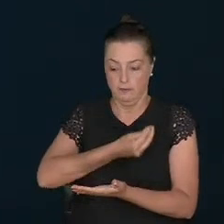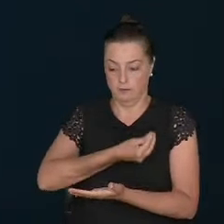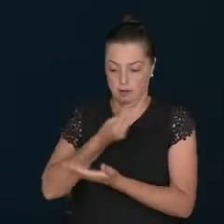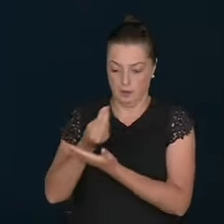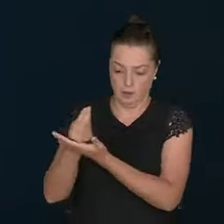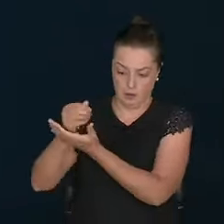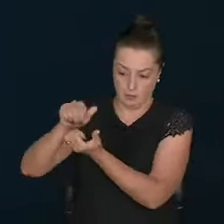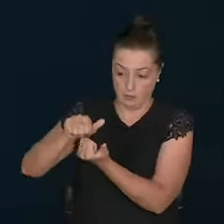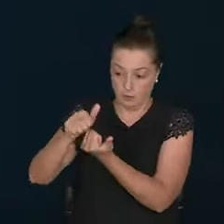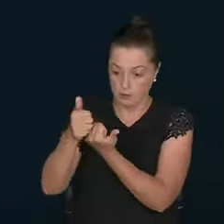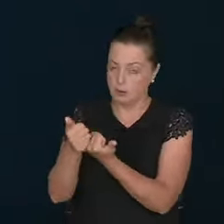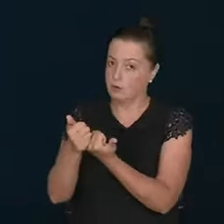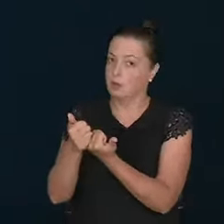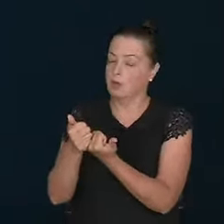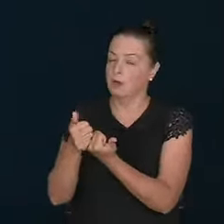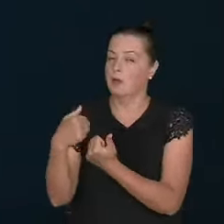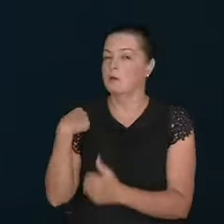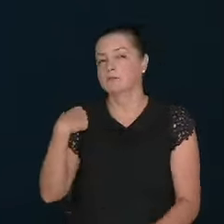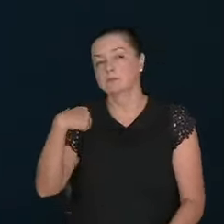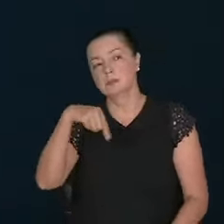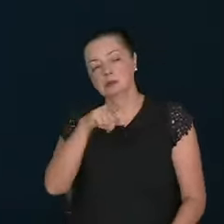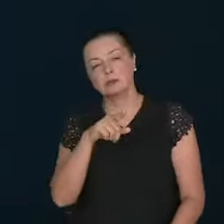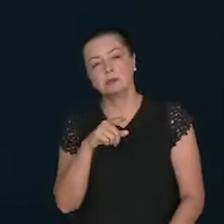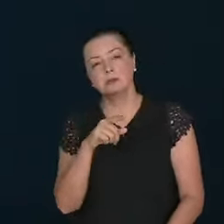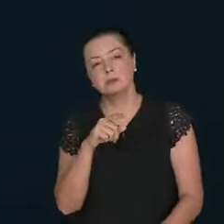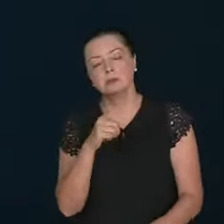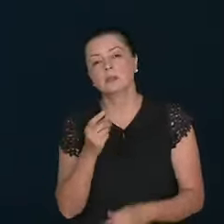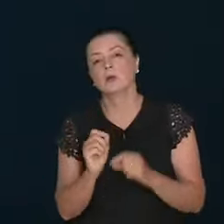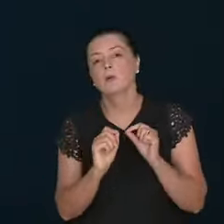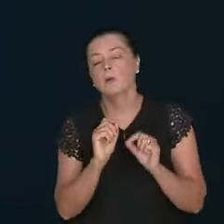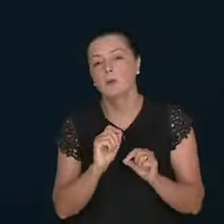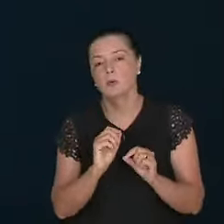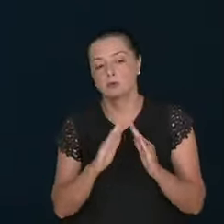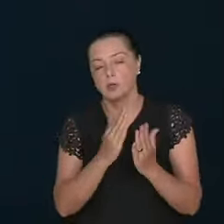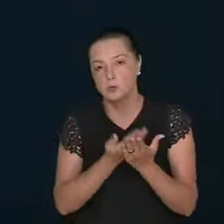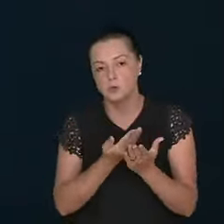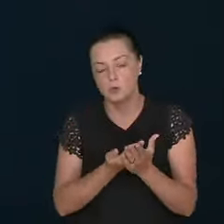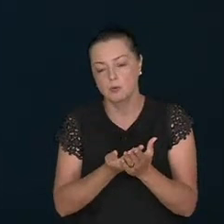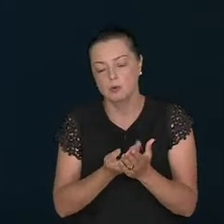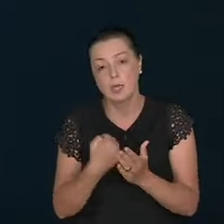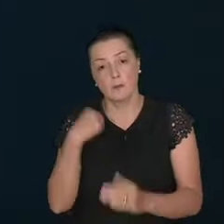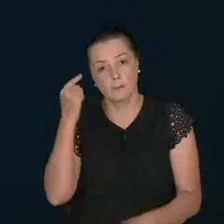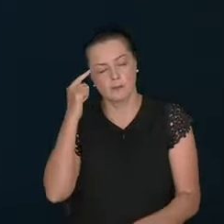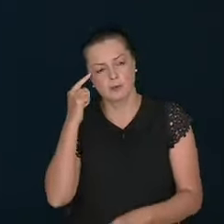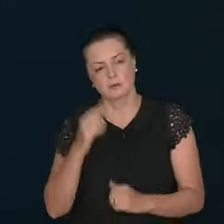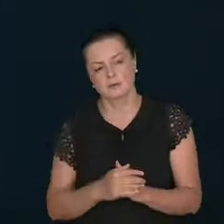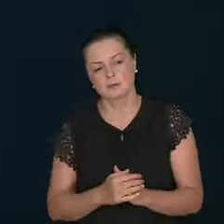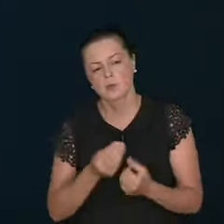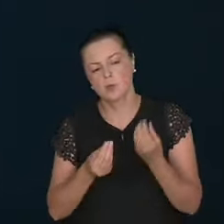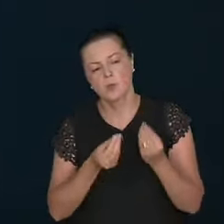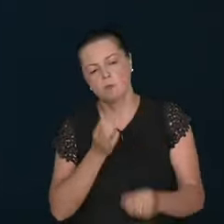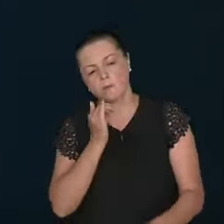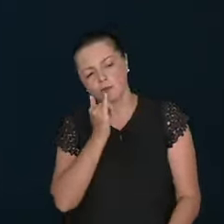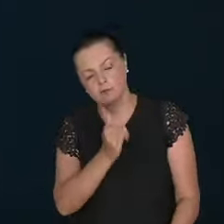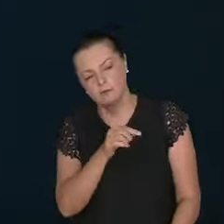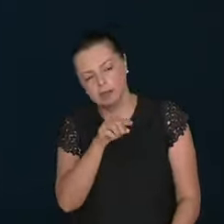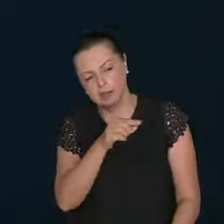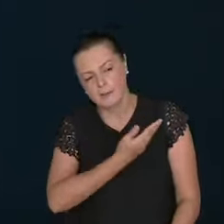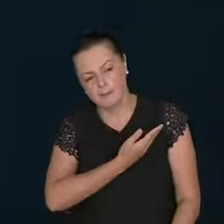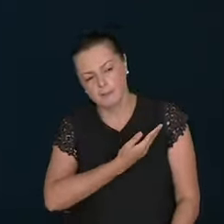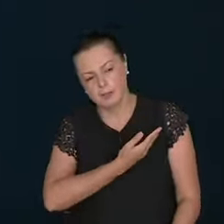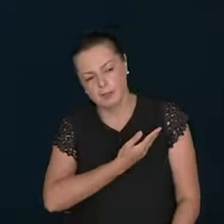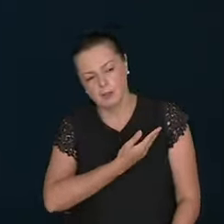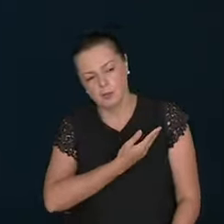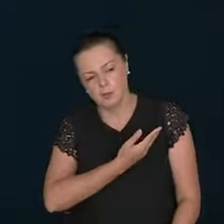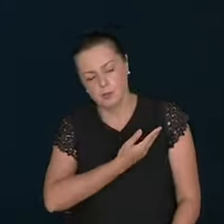I remember. That I would go to school. And I would be thinking. All the time. How am I going to tell my friends. My colleagues.